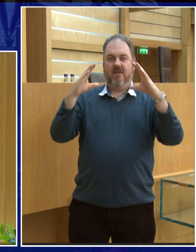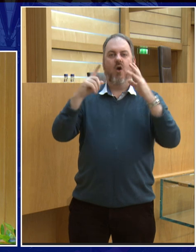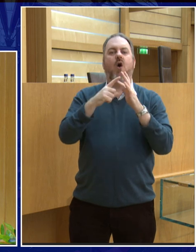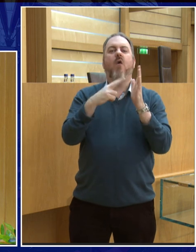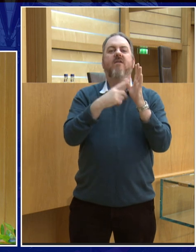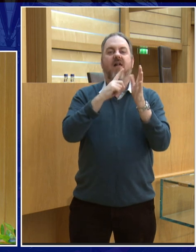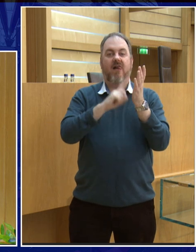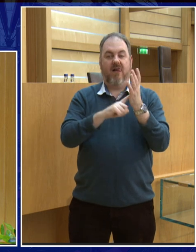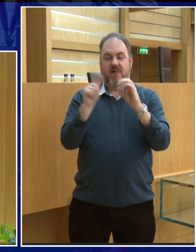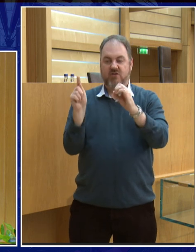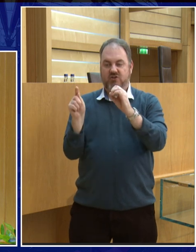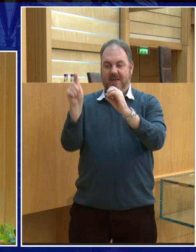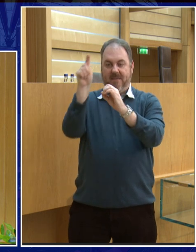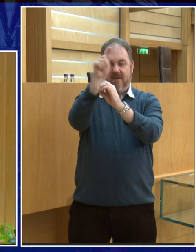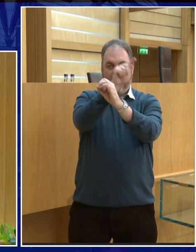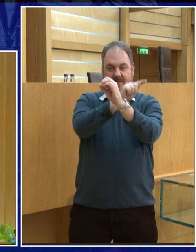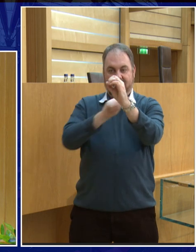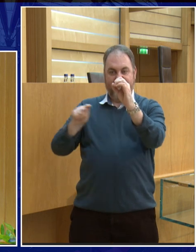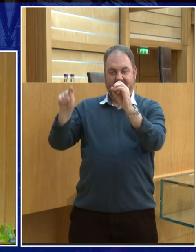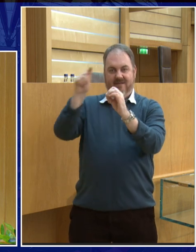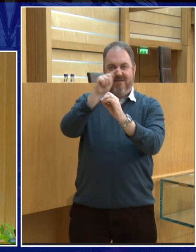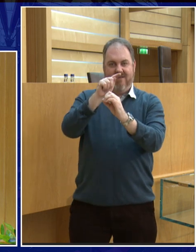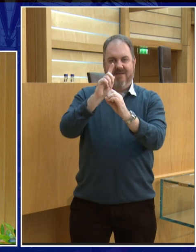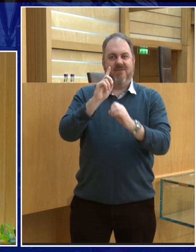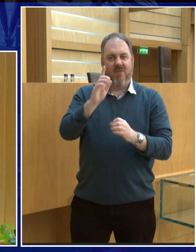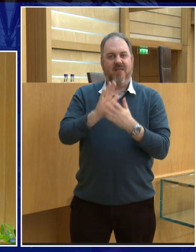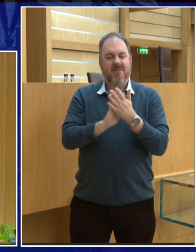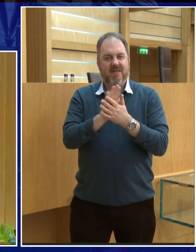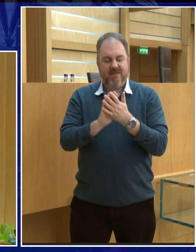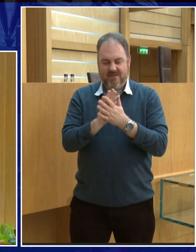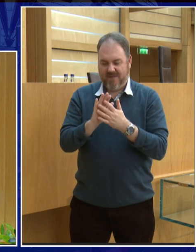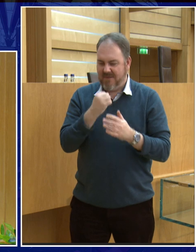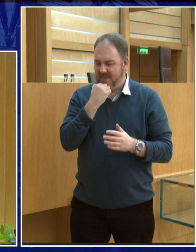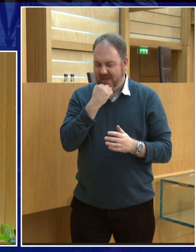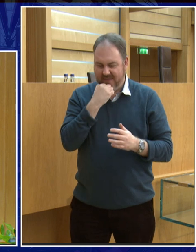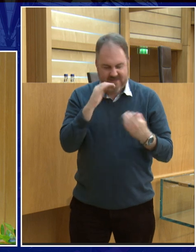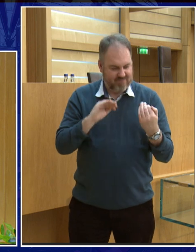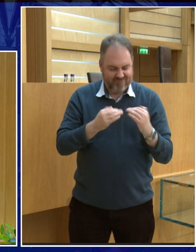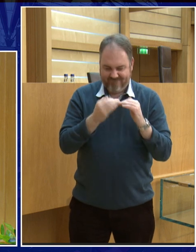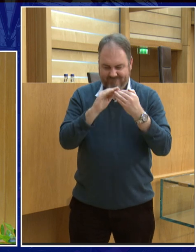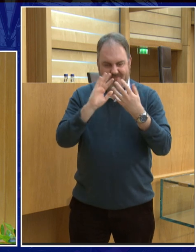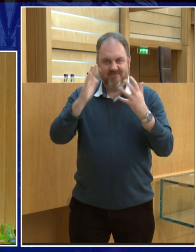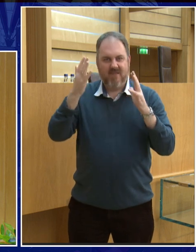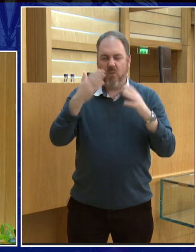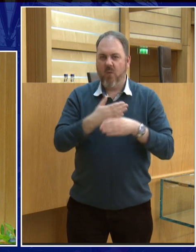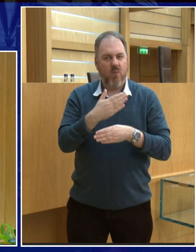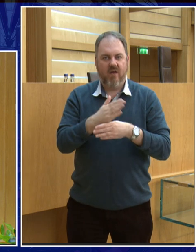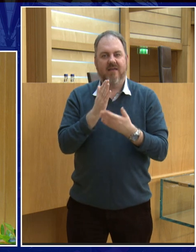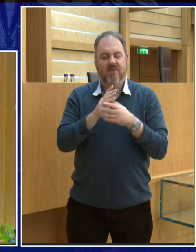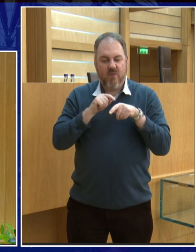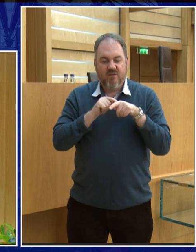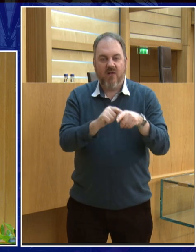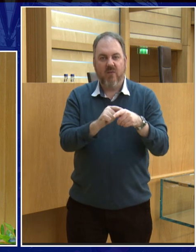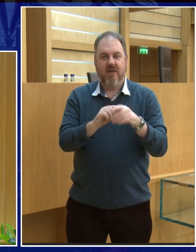they said, okay, then the planets go around the sun in circles. And when they did the math, it just didn't add up. And so, it wasn't until they realised that it was